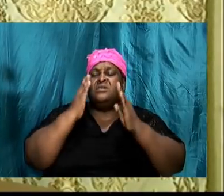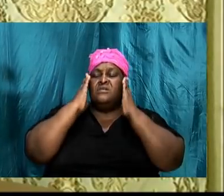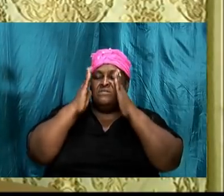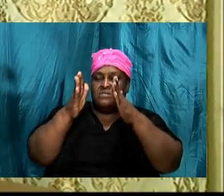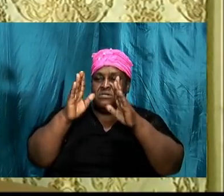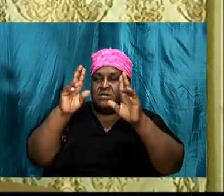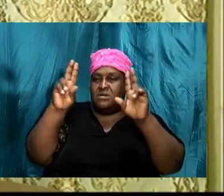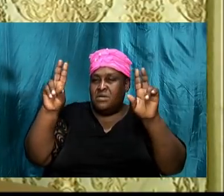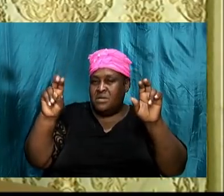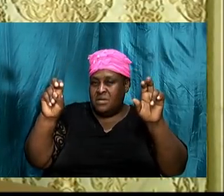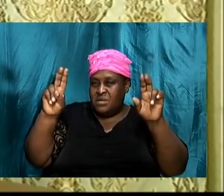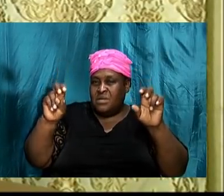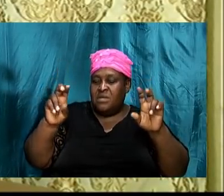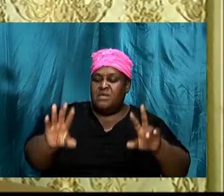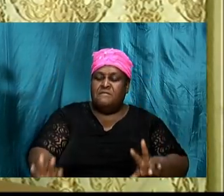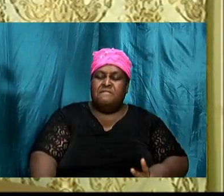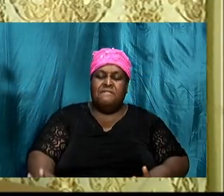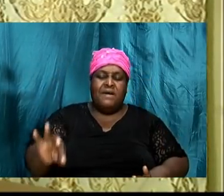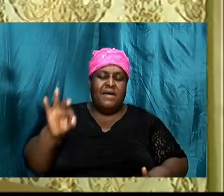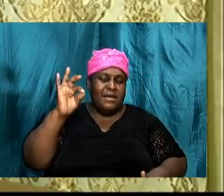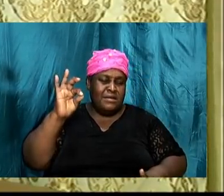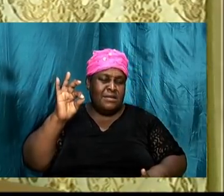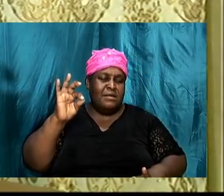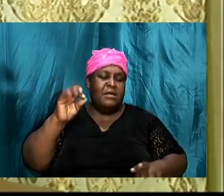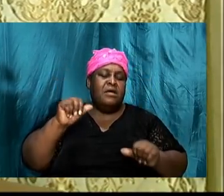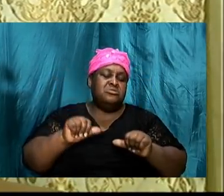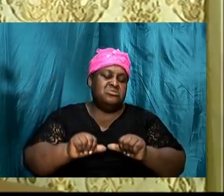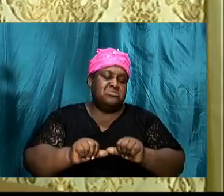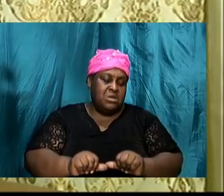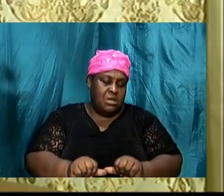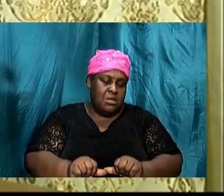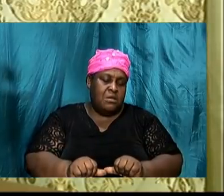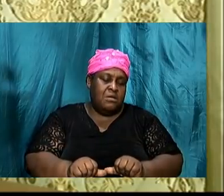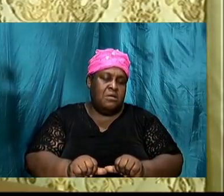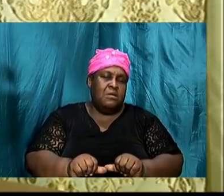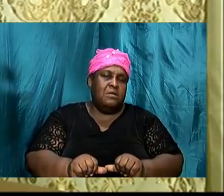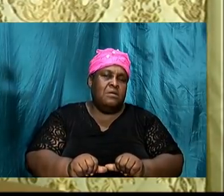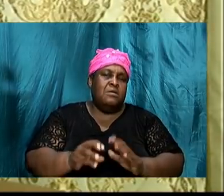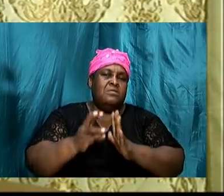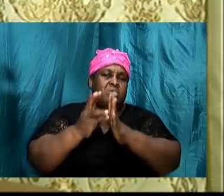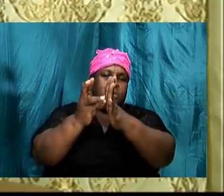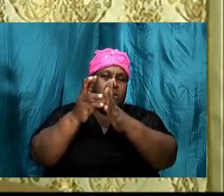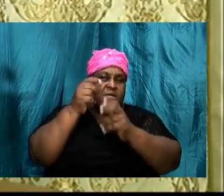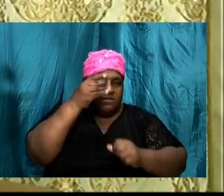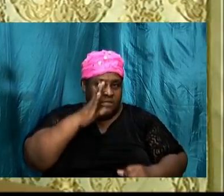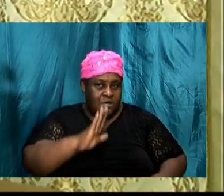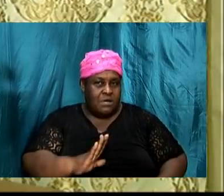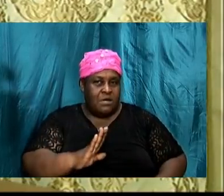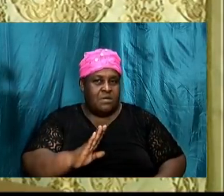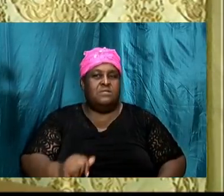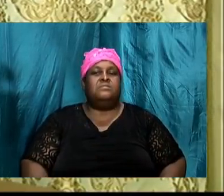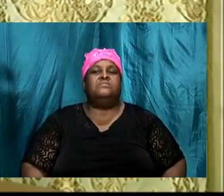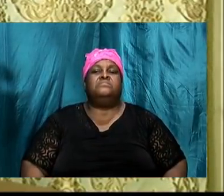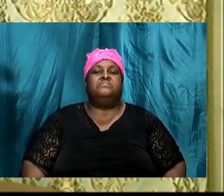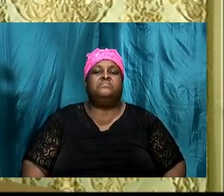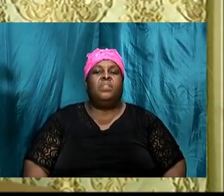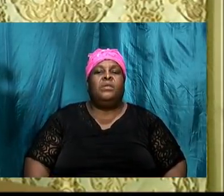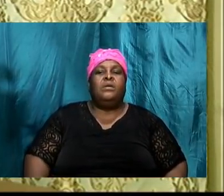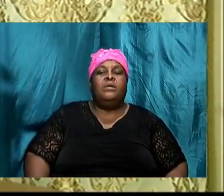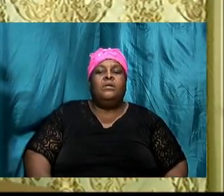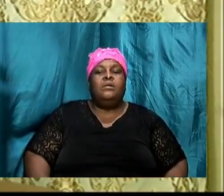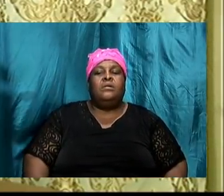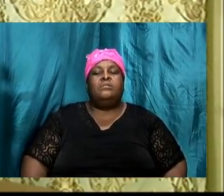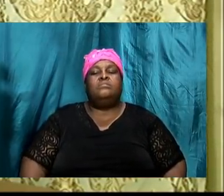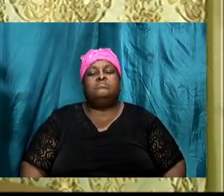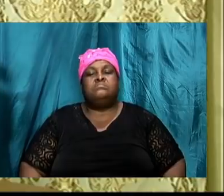on the topic, finding and abiding in the will of God. You know, I am convicted